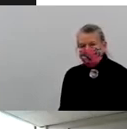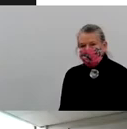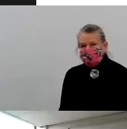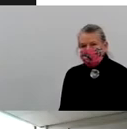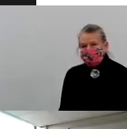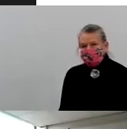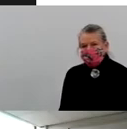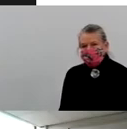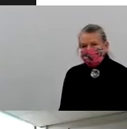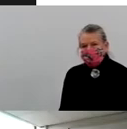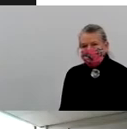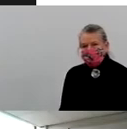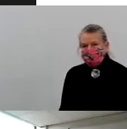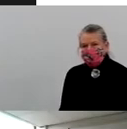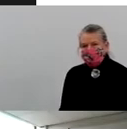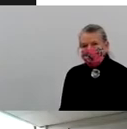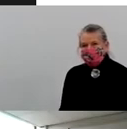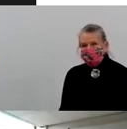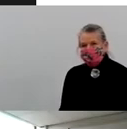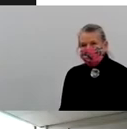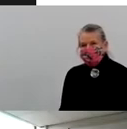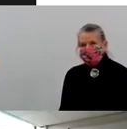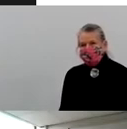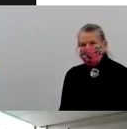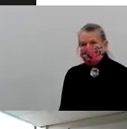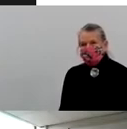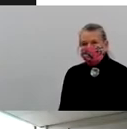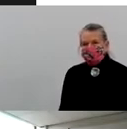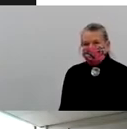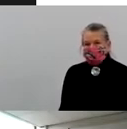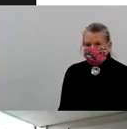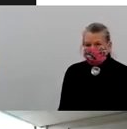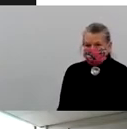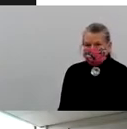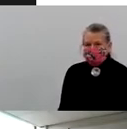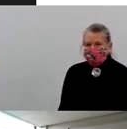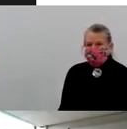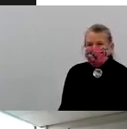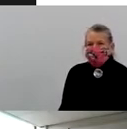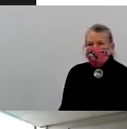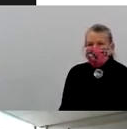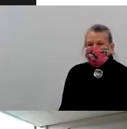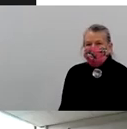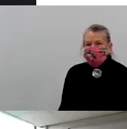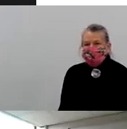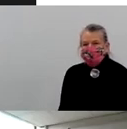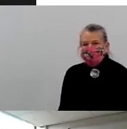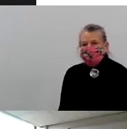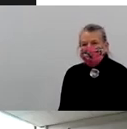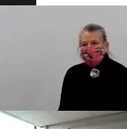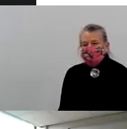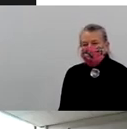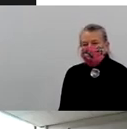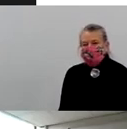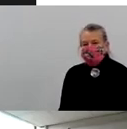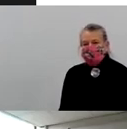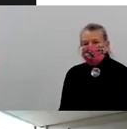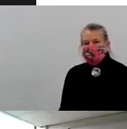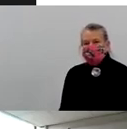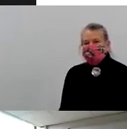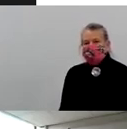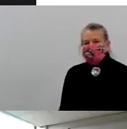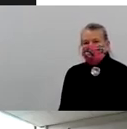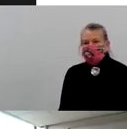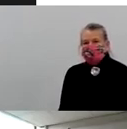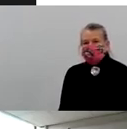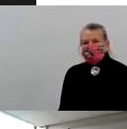Um, if you could activate the, uh, the animation for the slide. So for example, McDowell County in the southern coal fields of